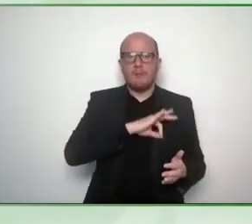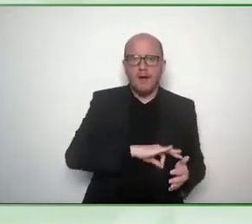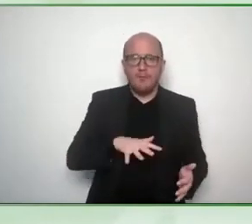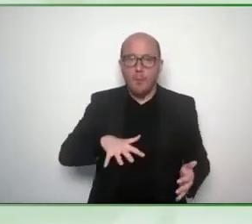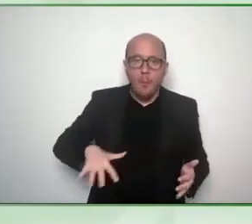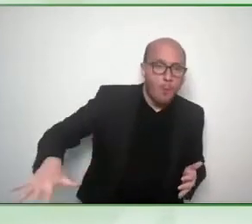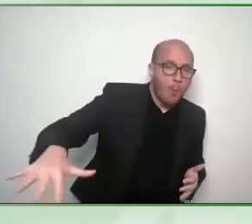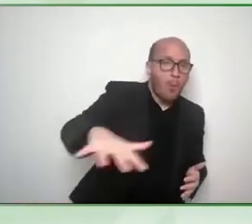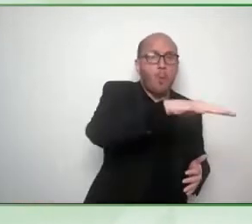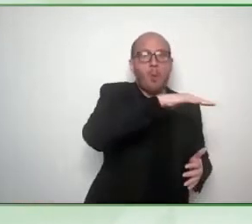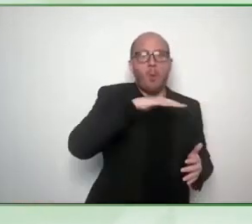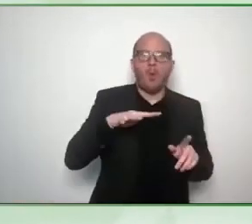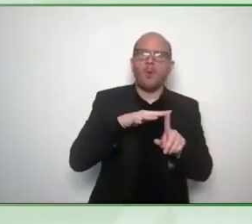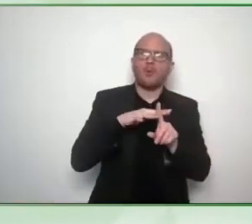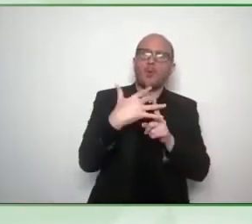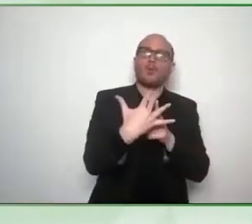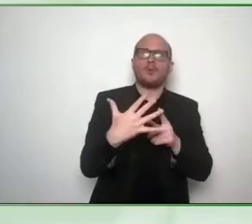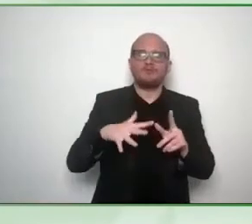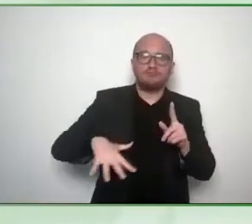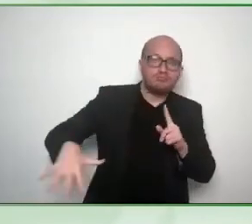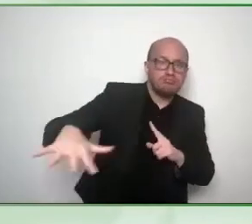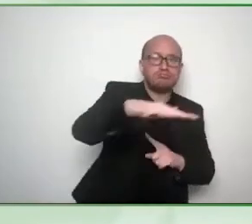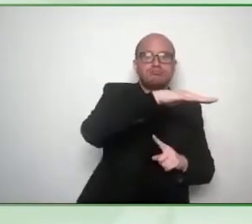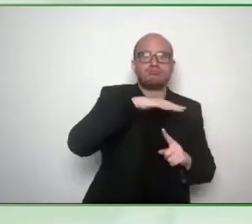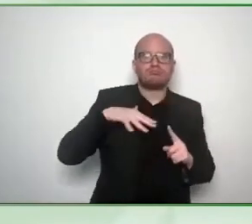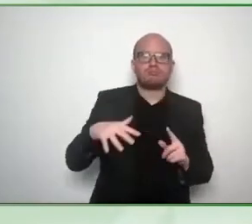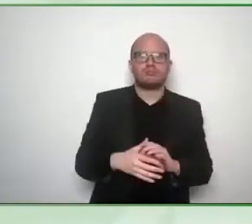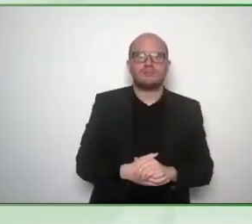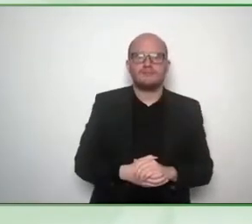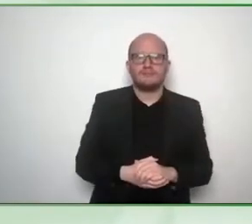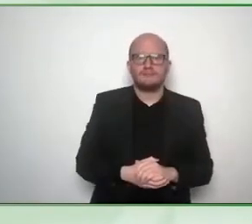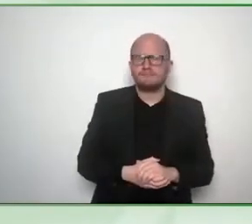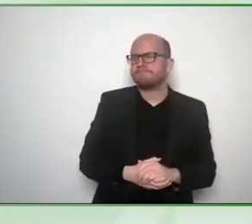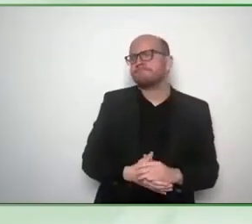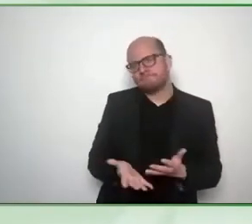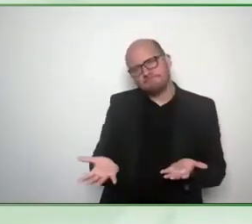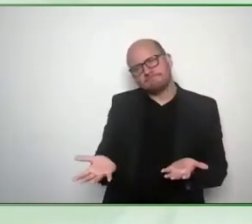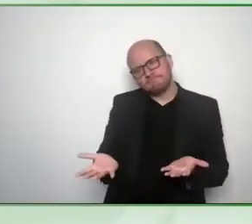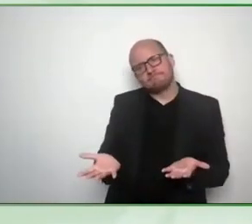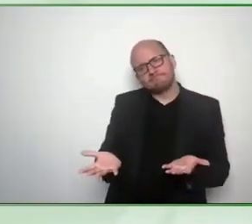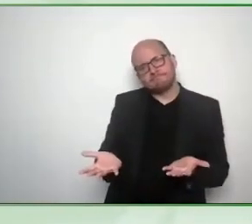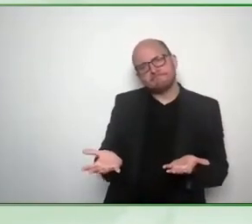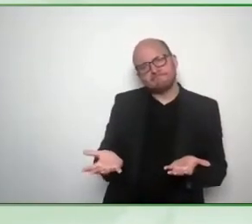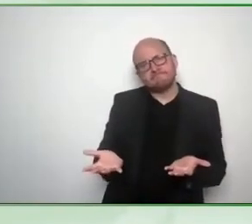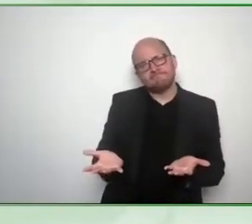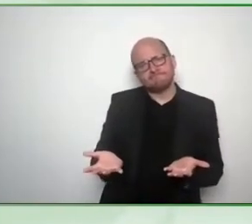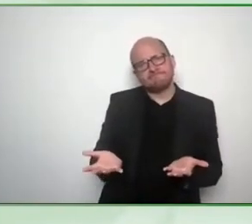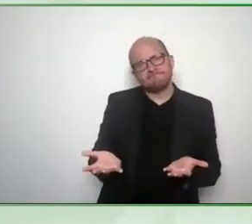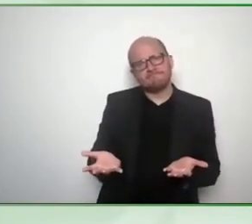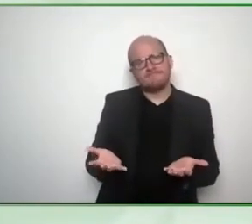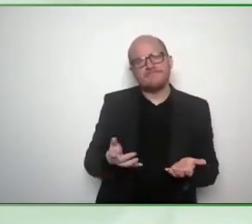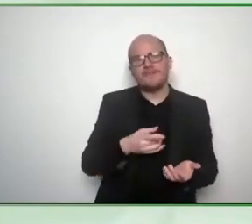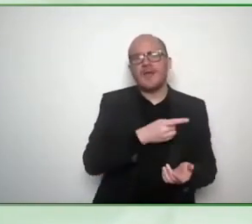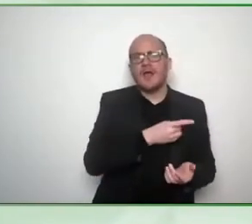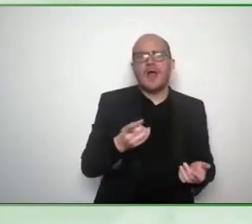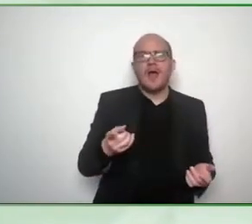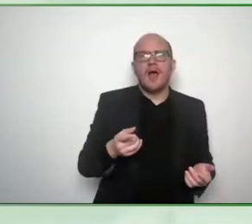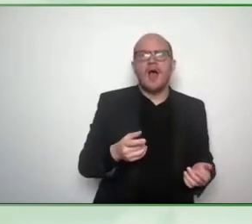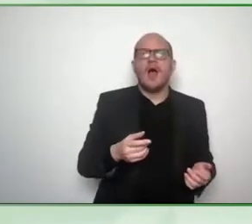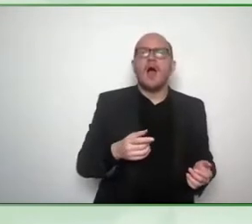absolutely one of my favorite ways of thinking about universal design is necessary for some good for everyone